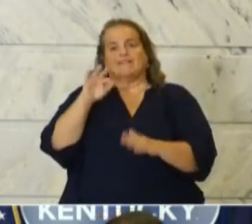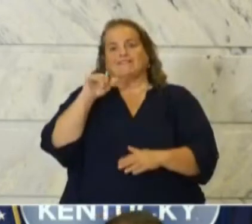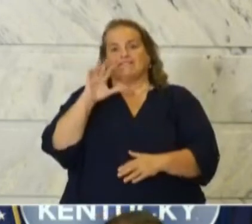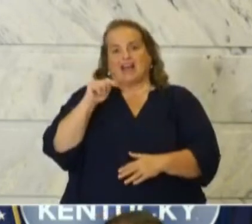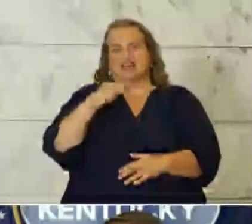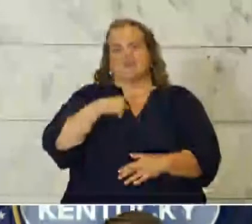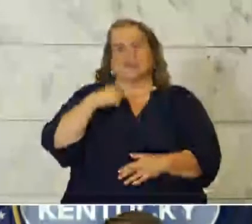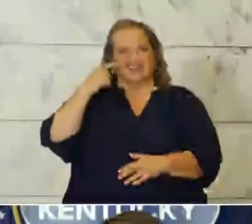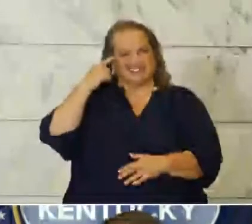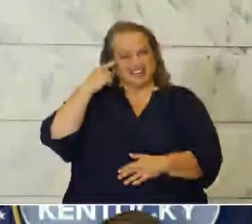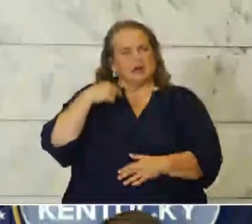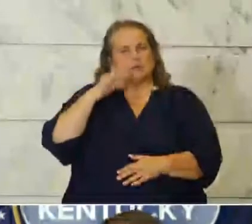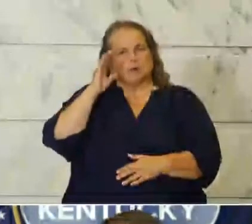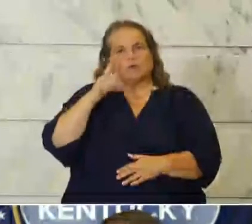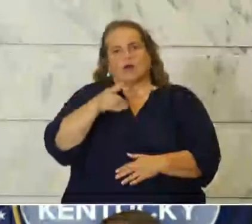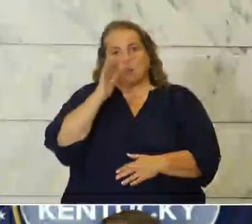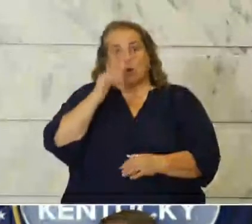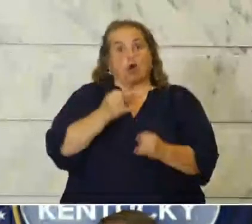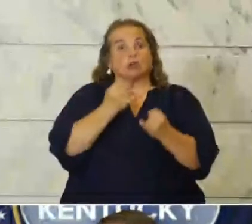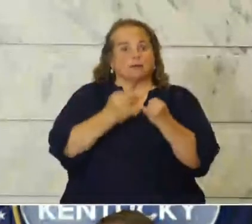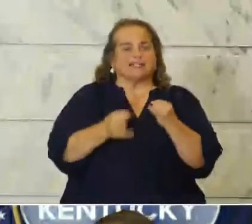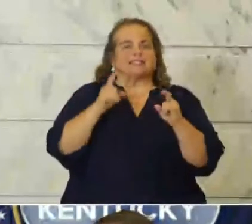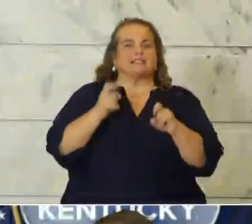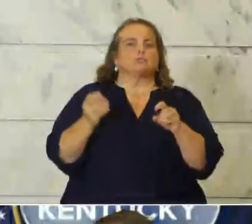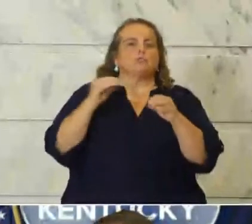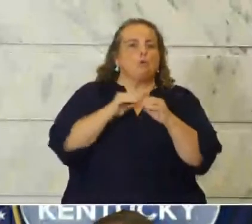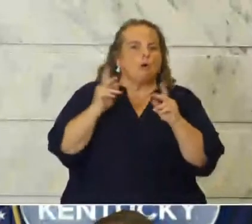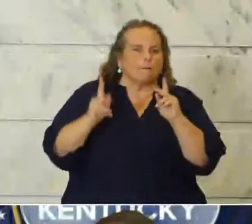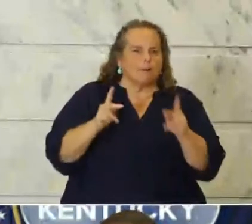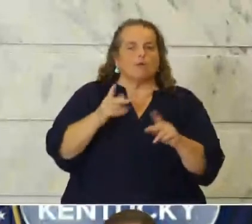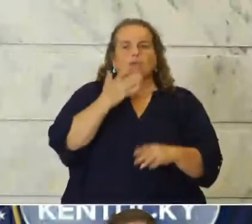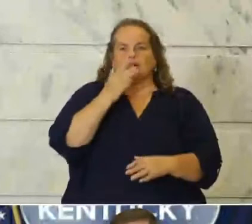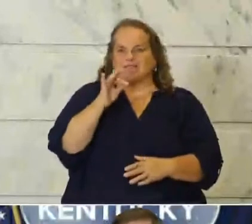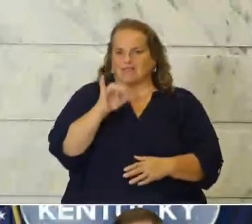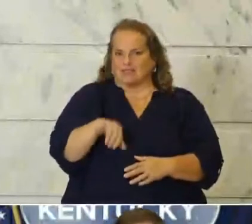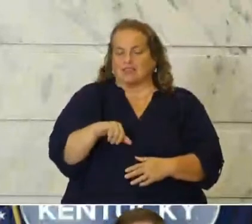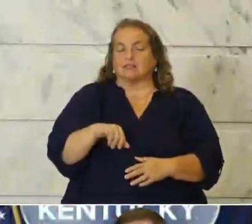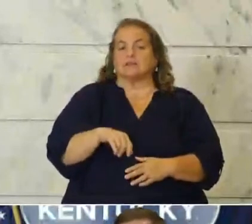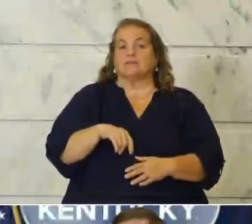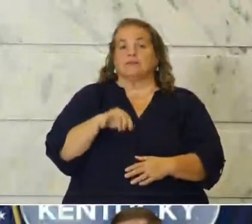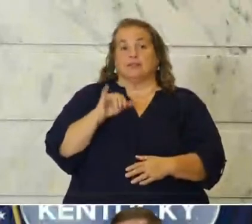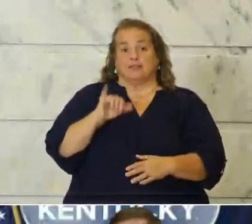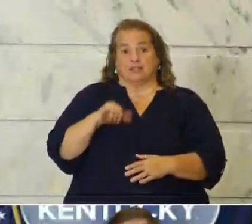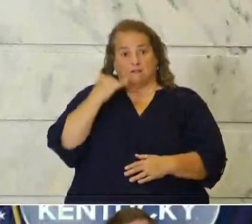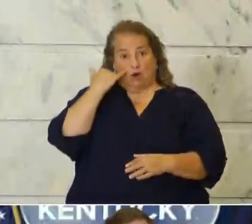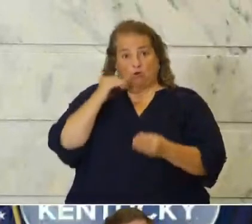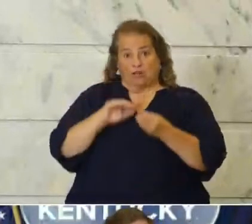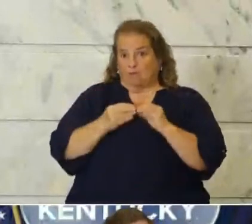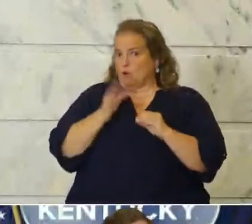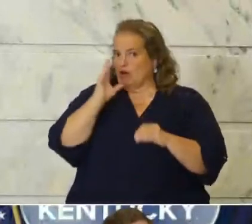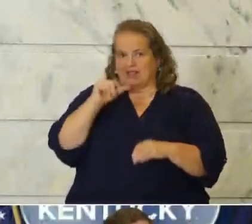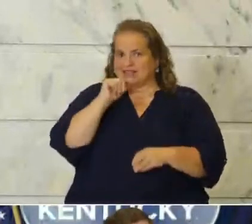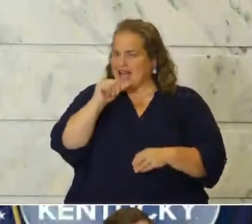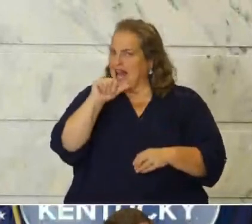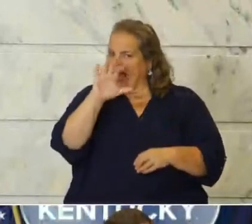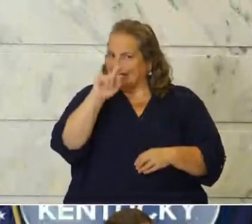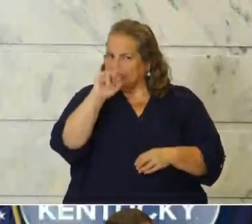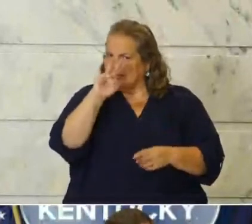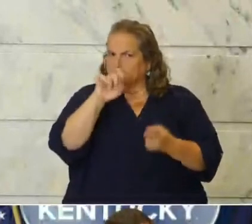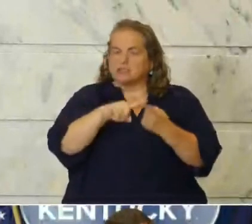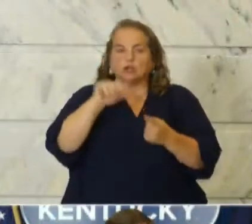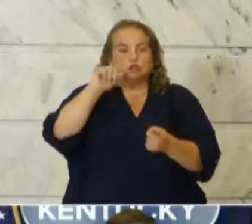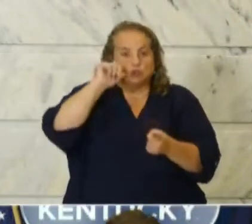we're ultimately going to test more folks because of this. This phone number won't become active until tomorrow.